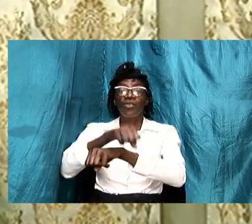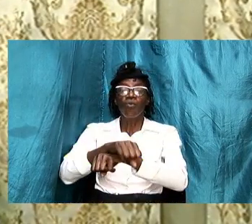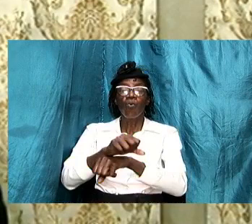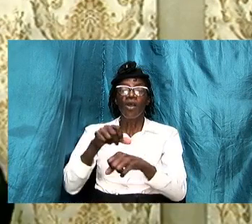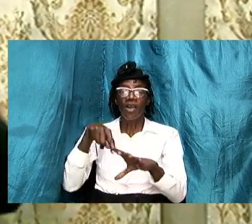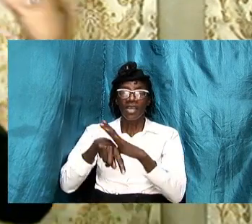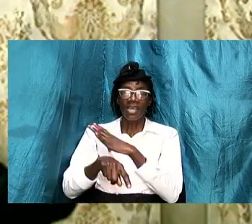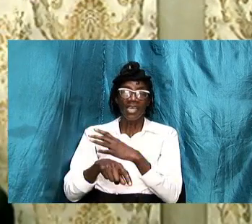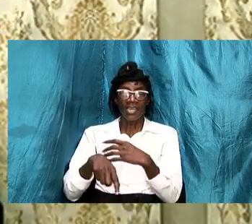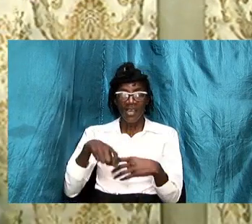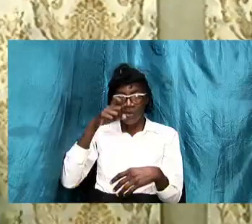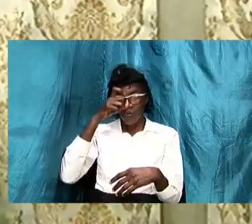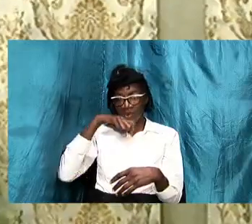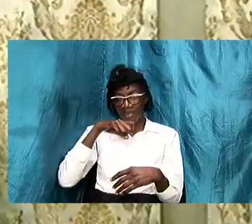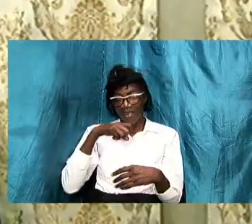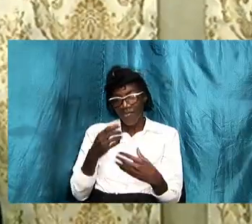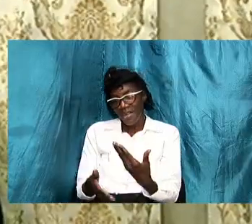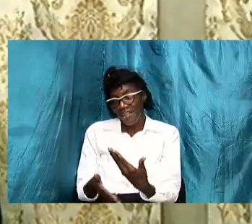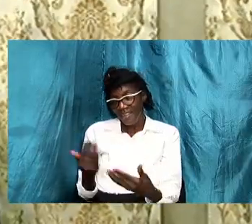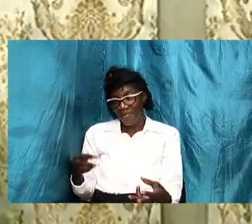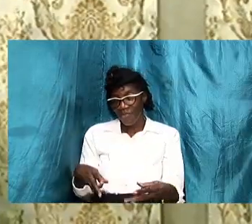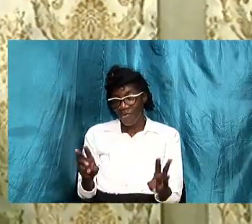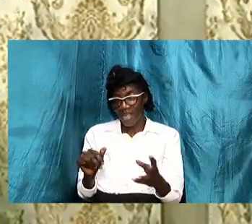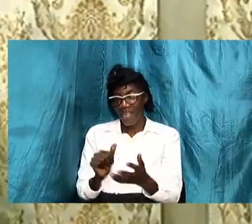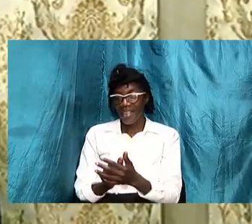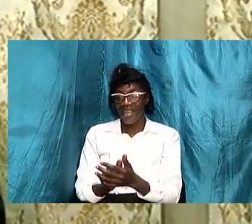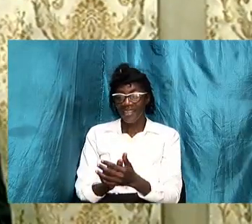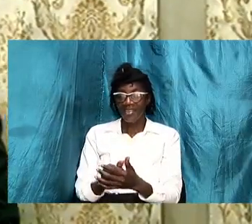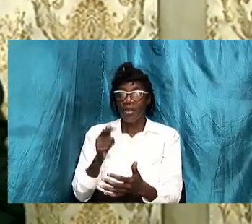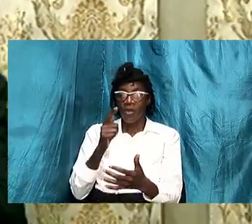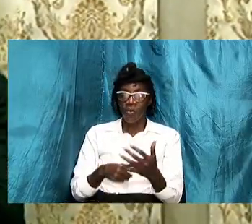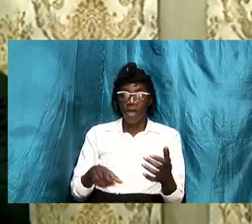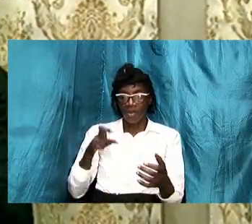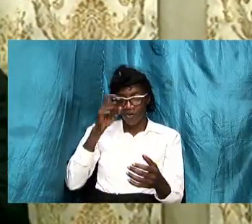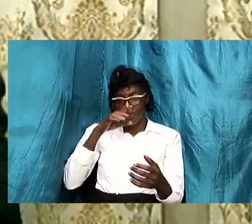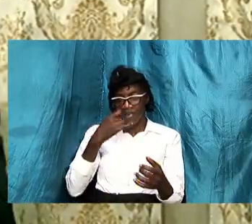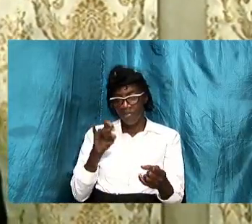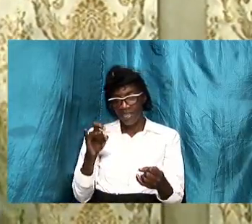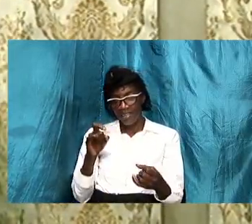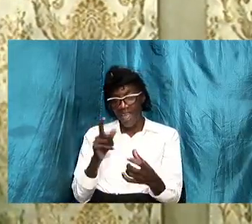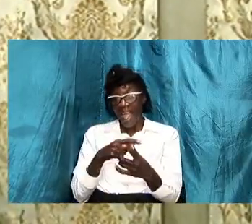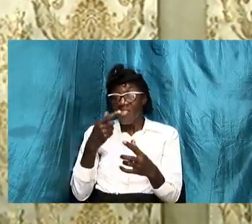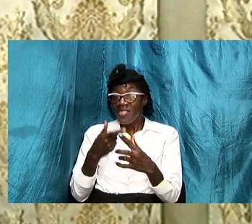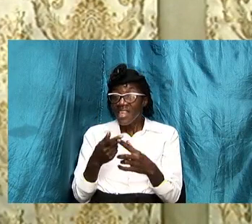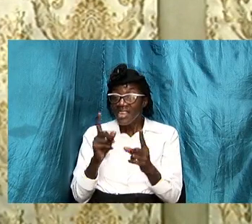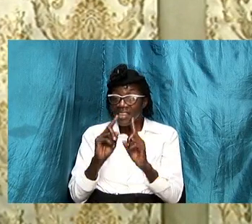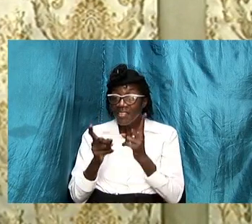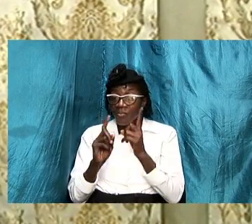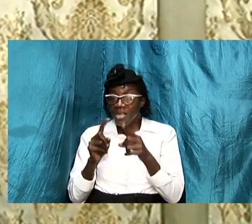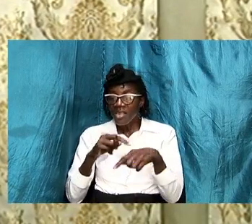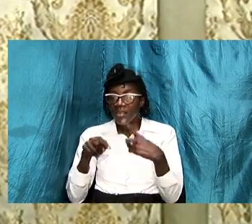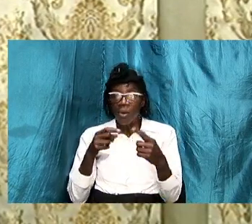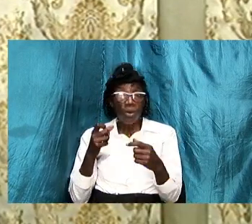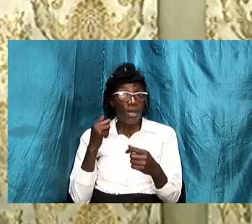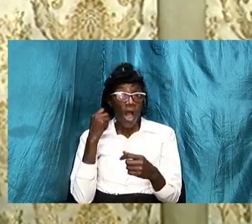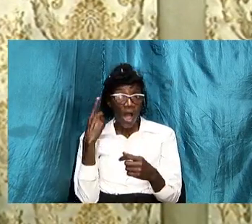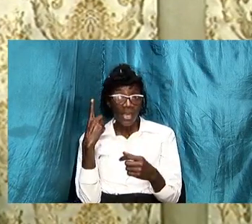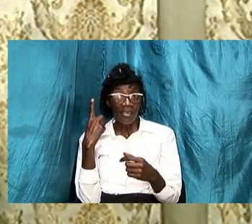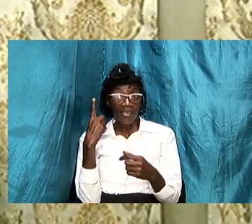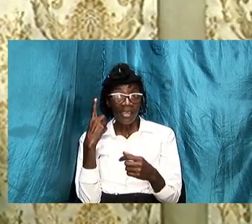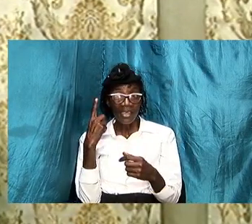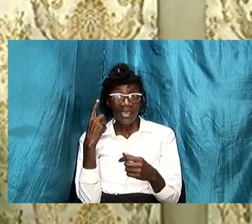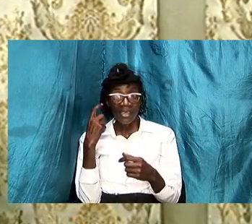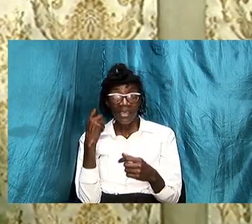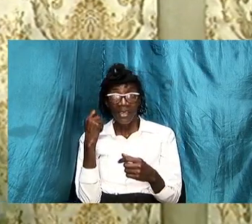and in a simple way that is what wisdom is then it speaks about understanding and